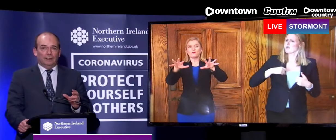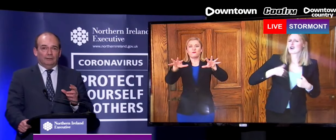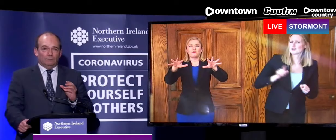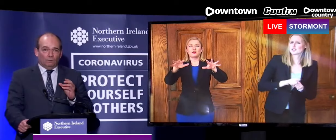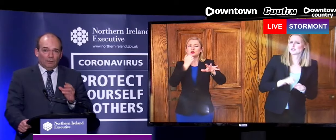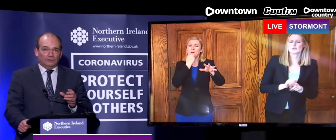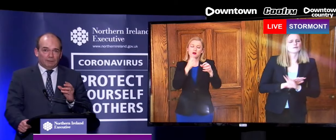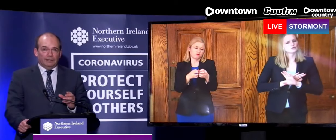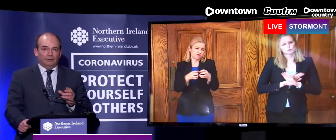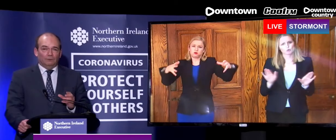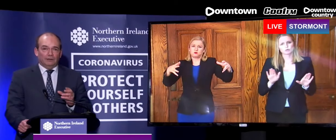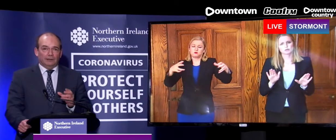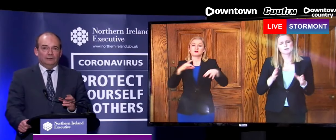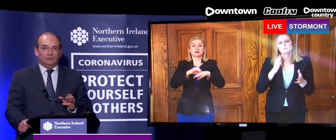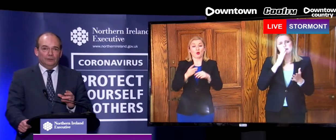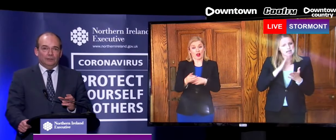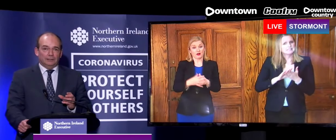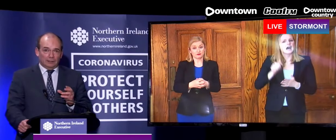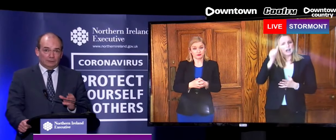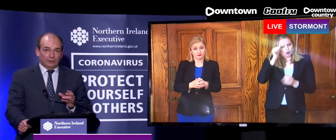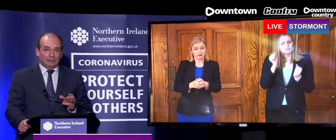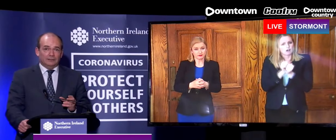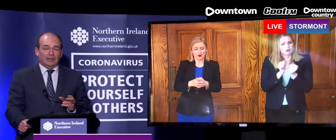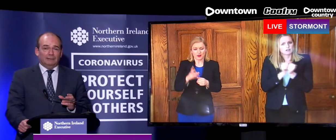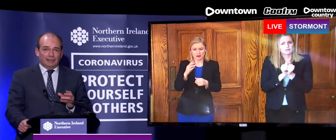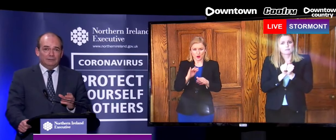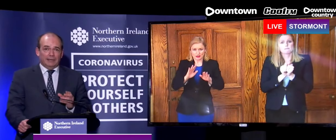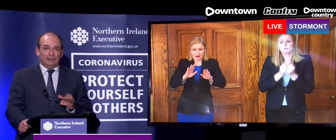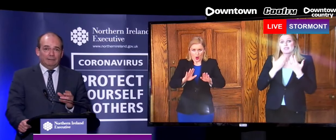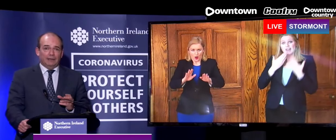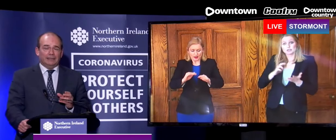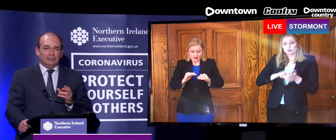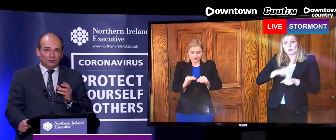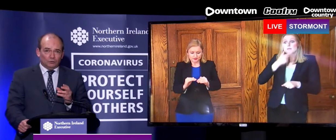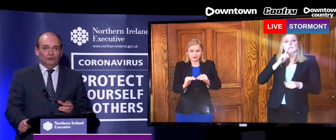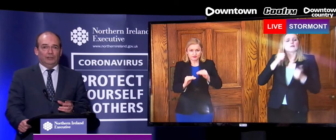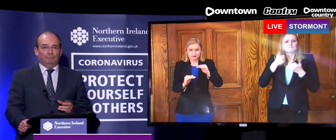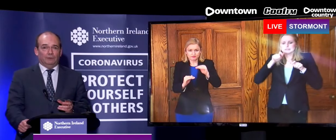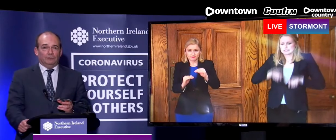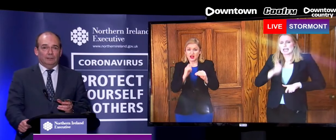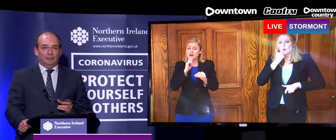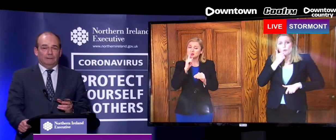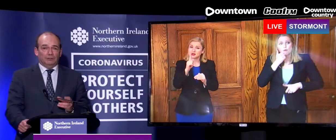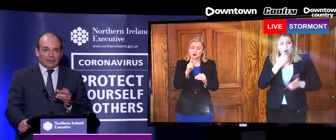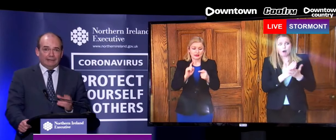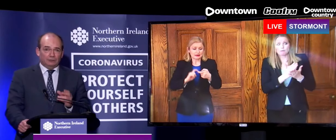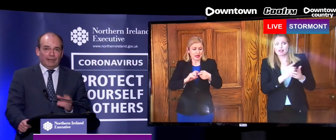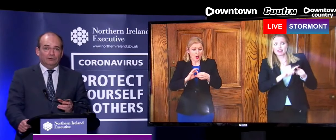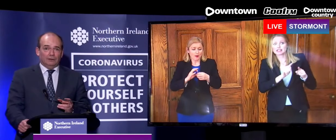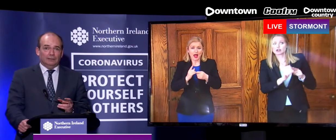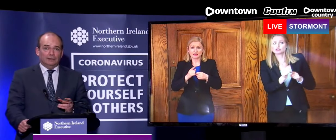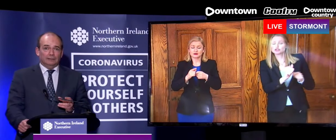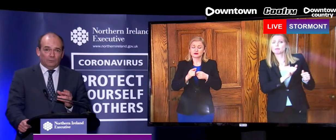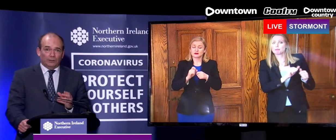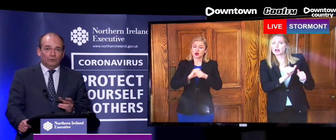that what the public in Northern Ireland are doing at this time is making an impact. It is crucially important, because lives